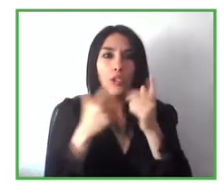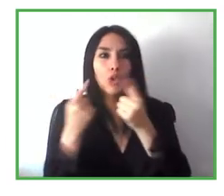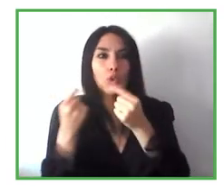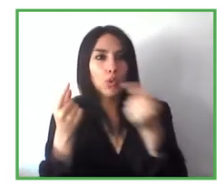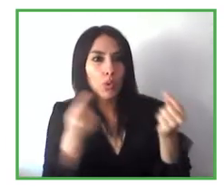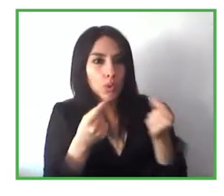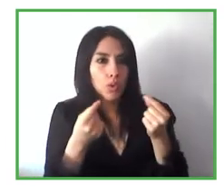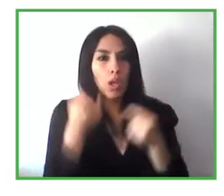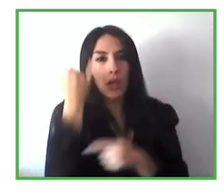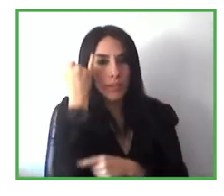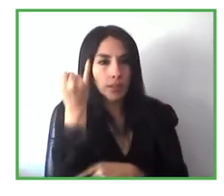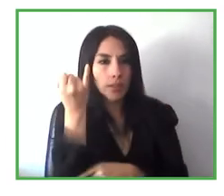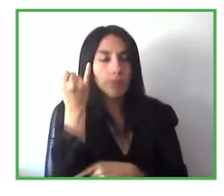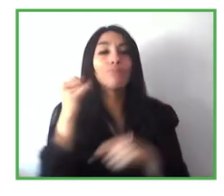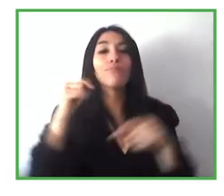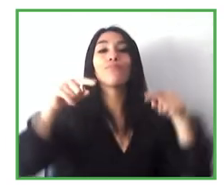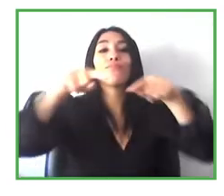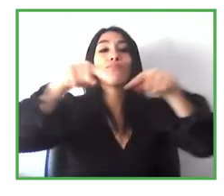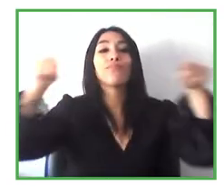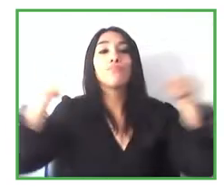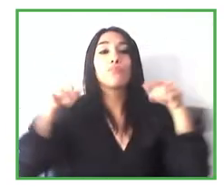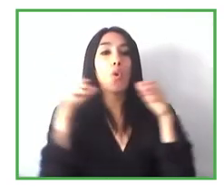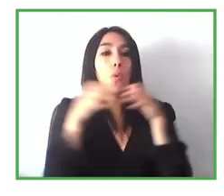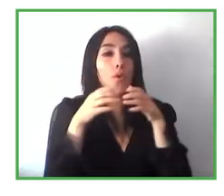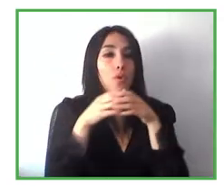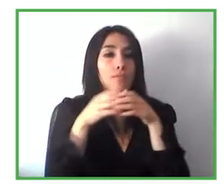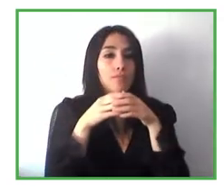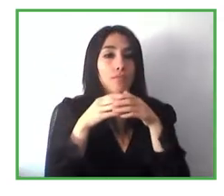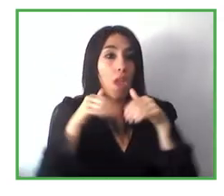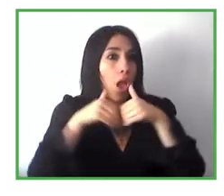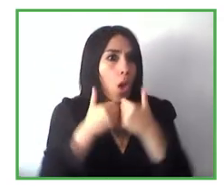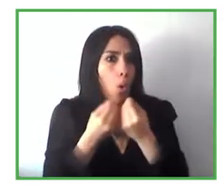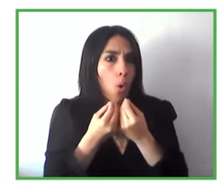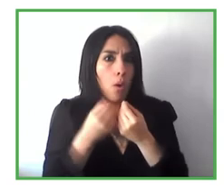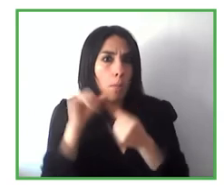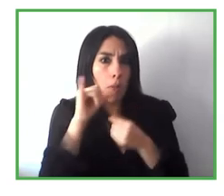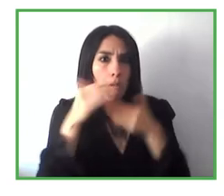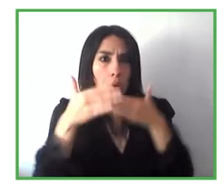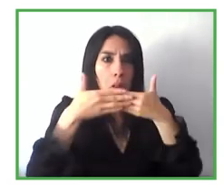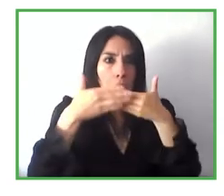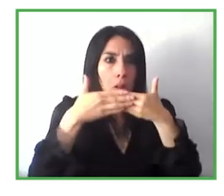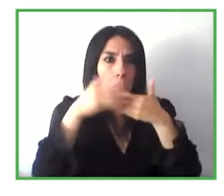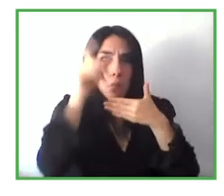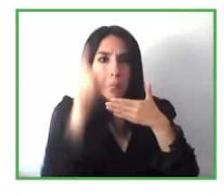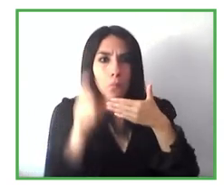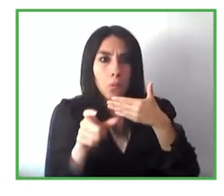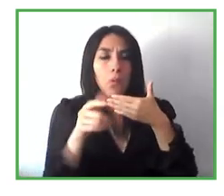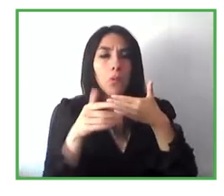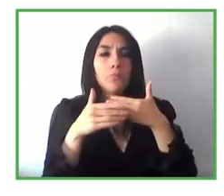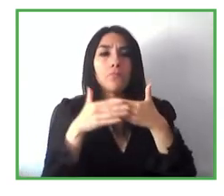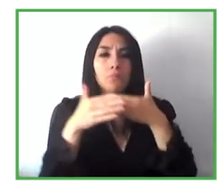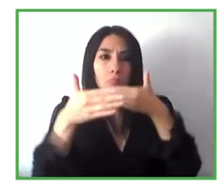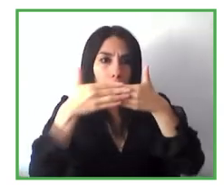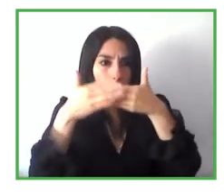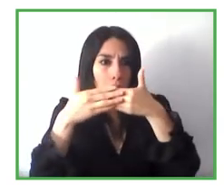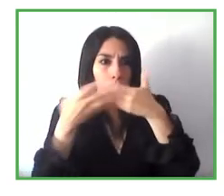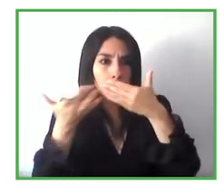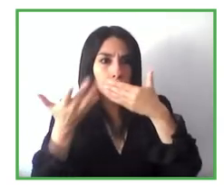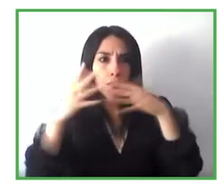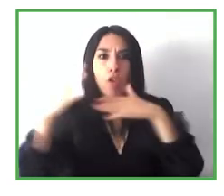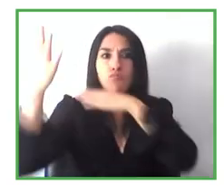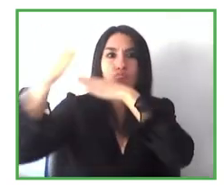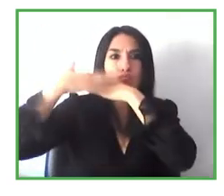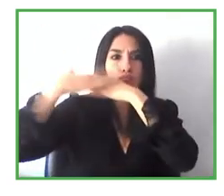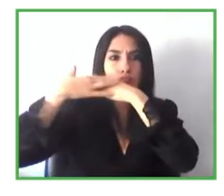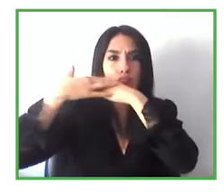smart a piece of equipment so that through this proximity with the user, we can offer a great